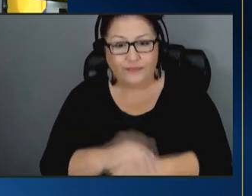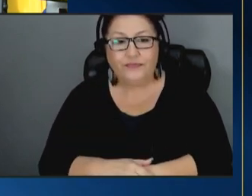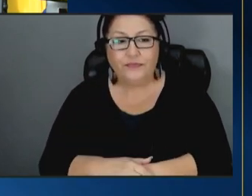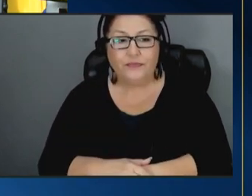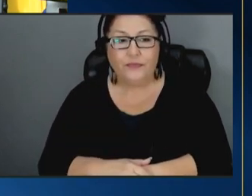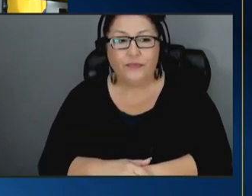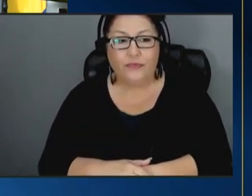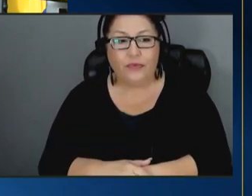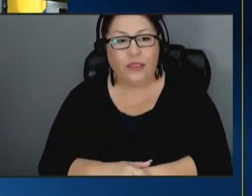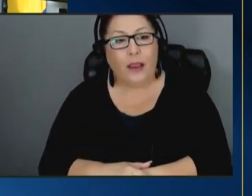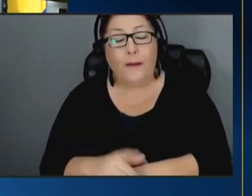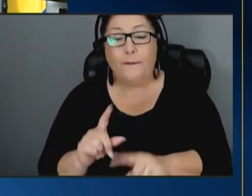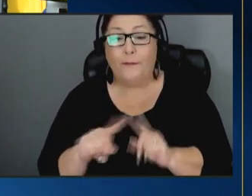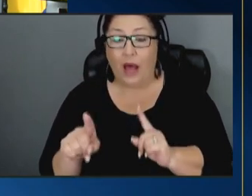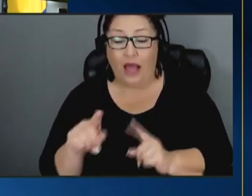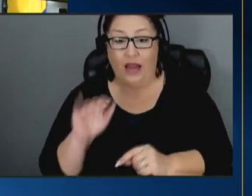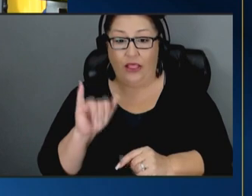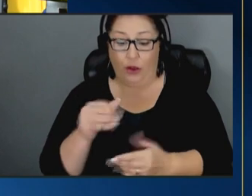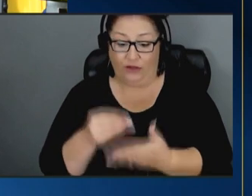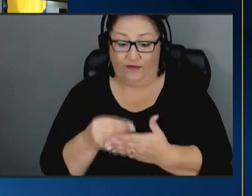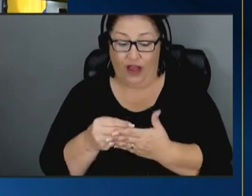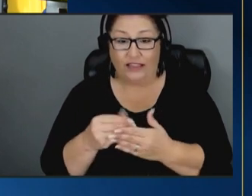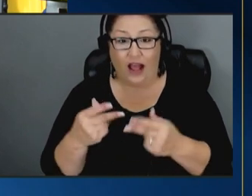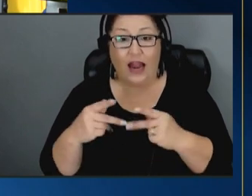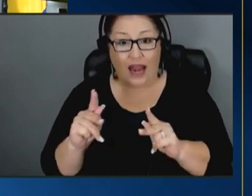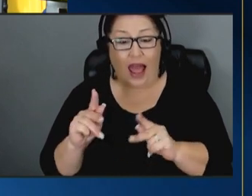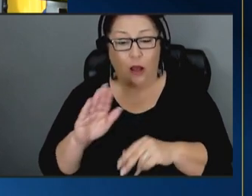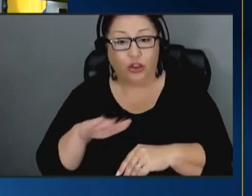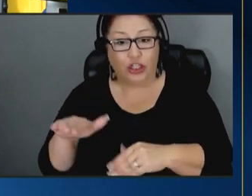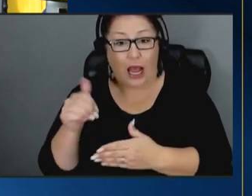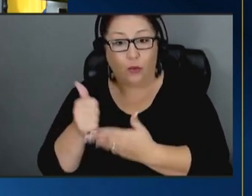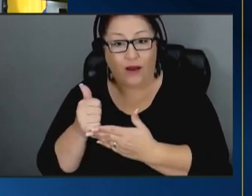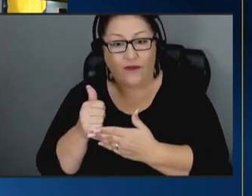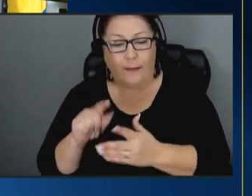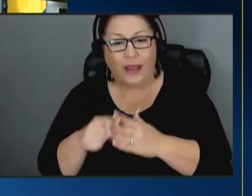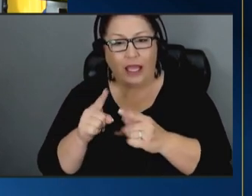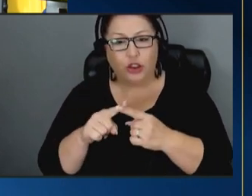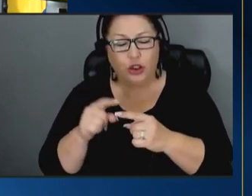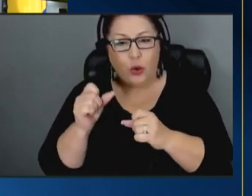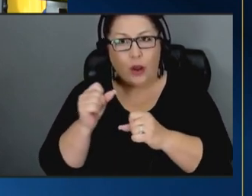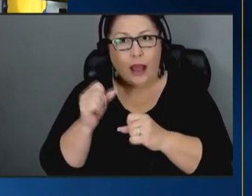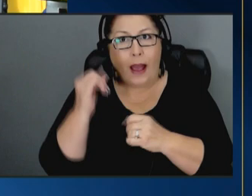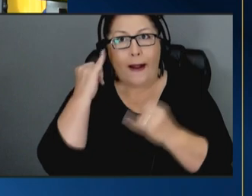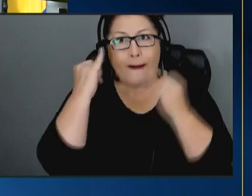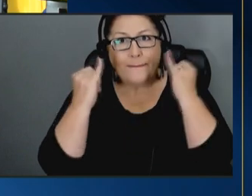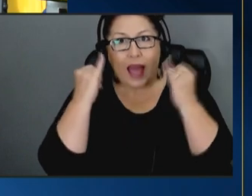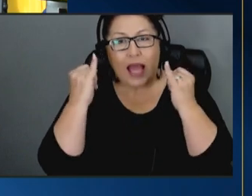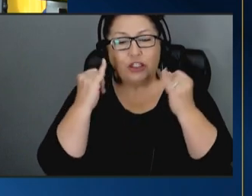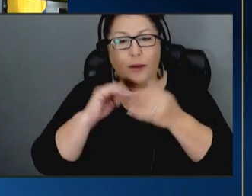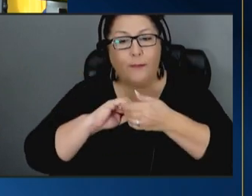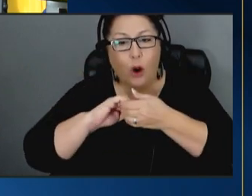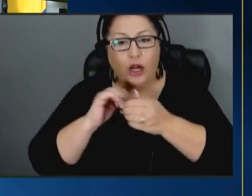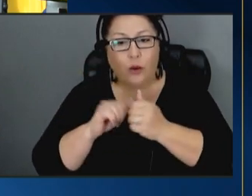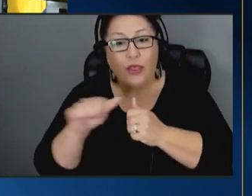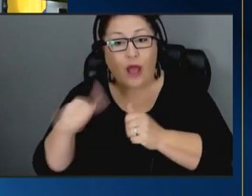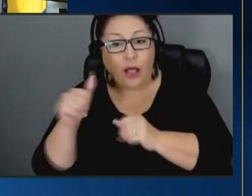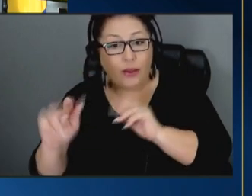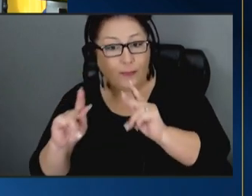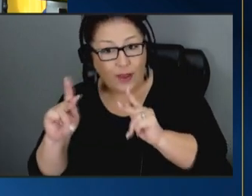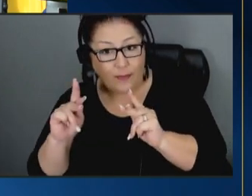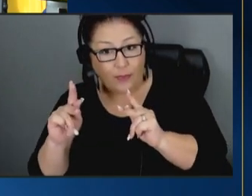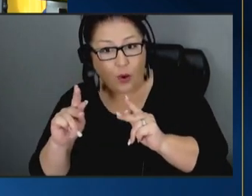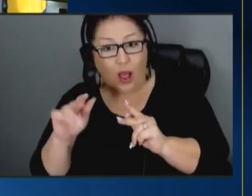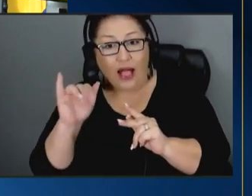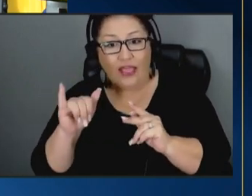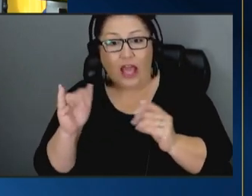but these funds have allowed child welfare to begin to imagine um partnering with others in ways that shrink the